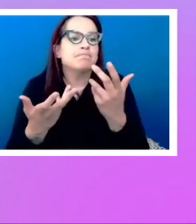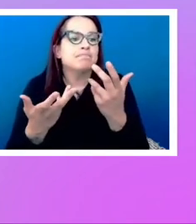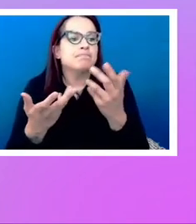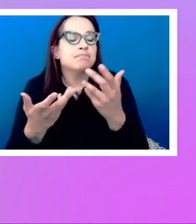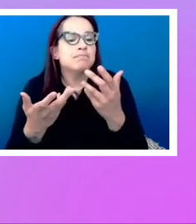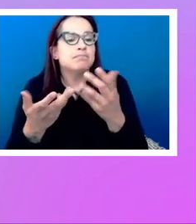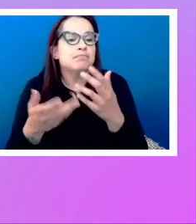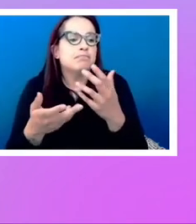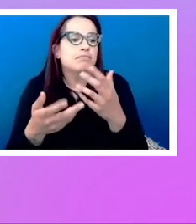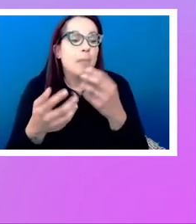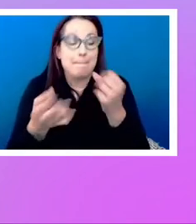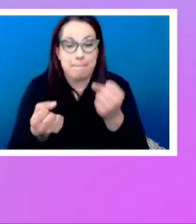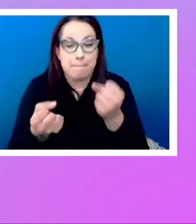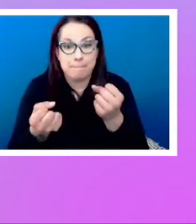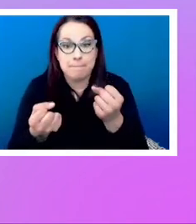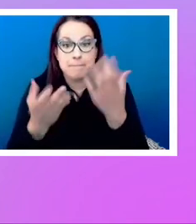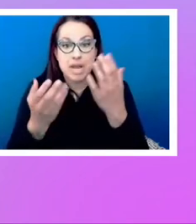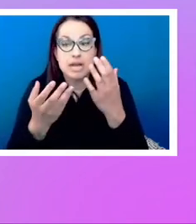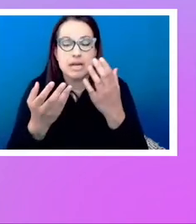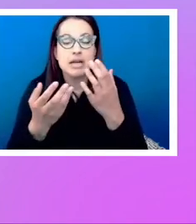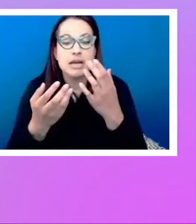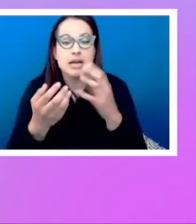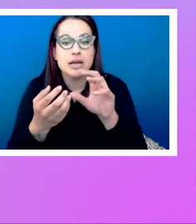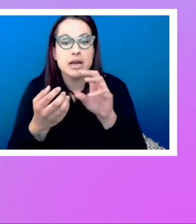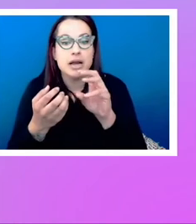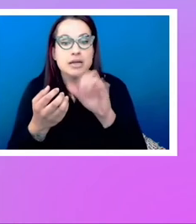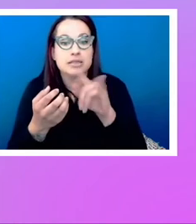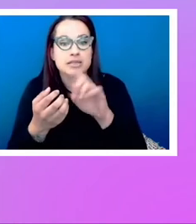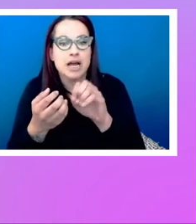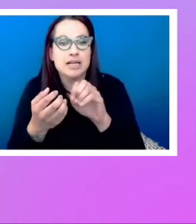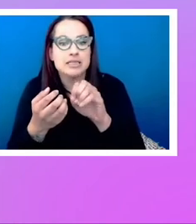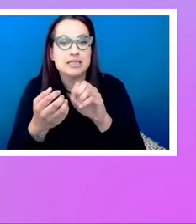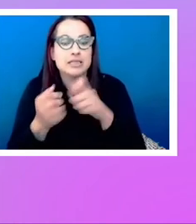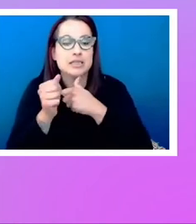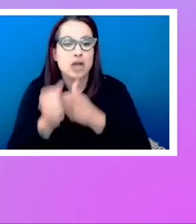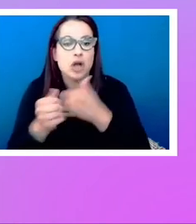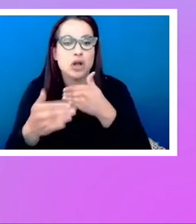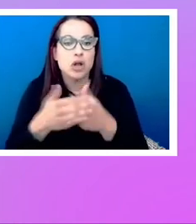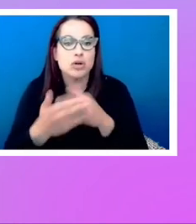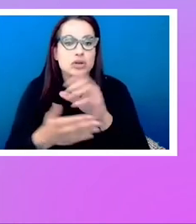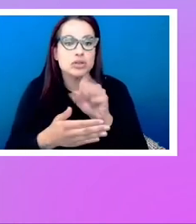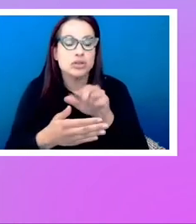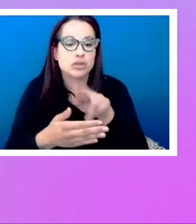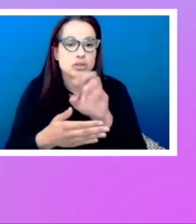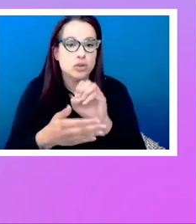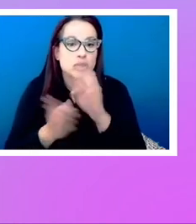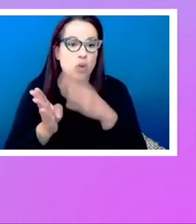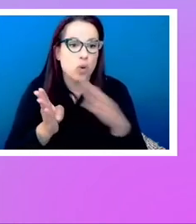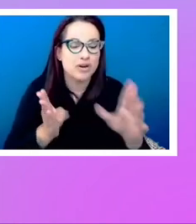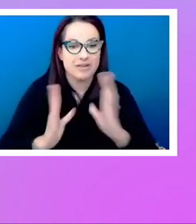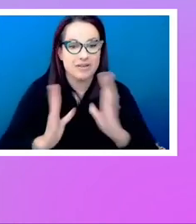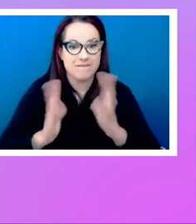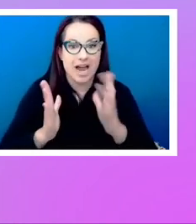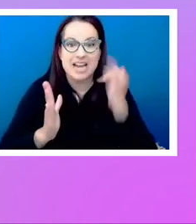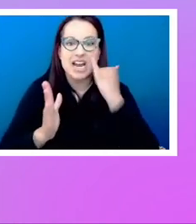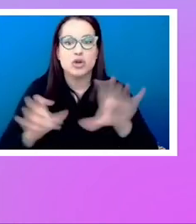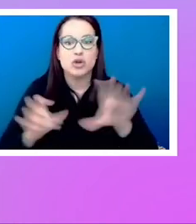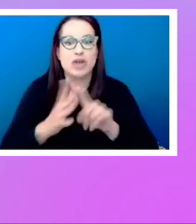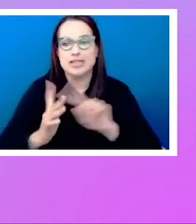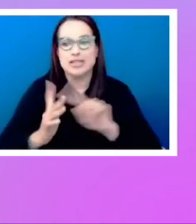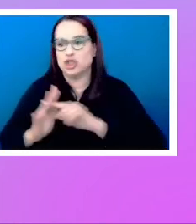you know, many sites sticking close to source order is absolutely fine. And I say, as long as you do that from the start,